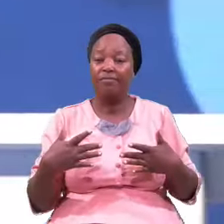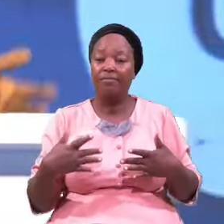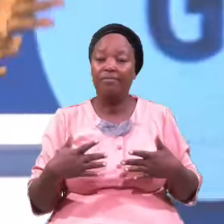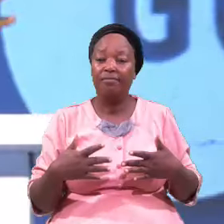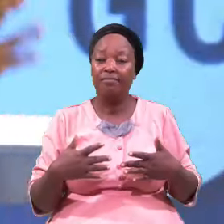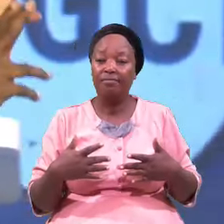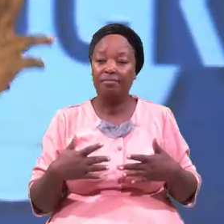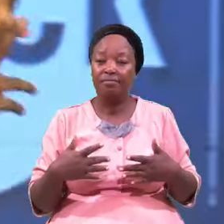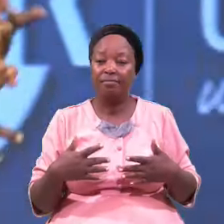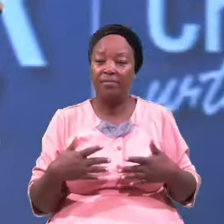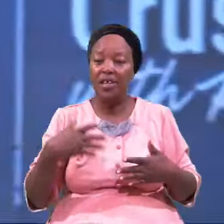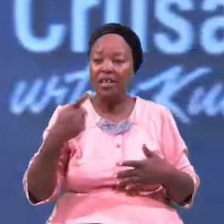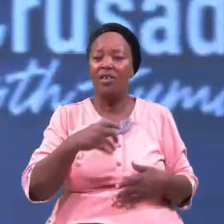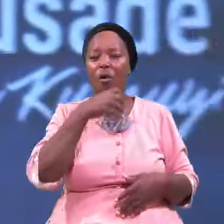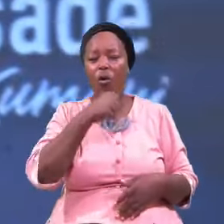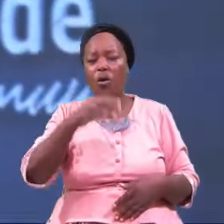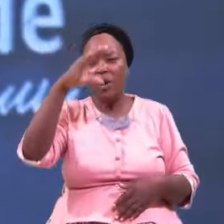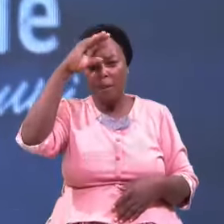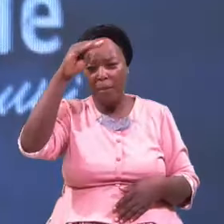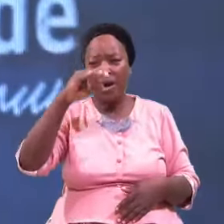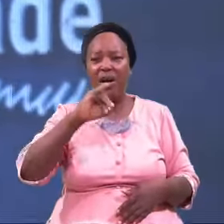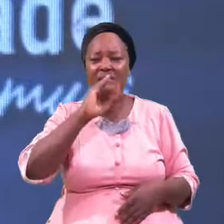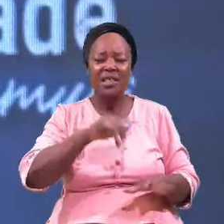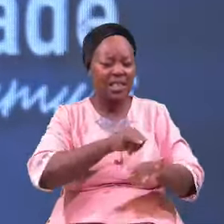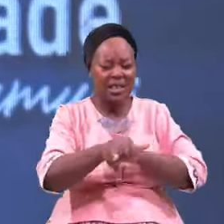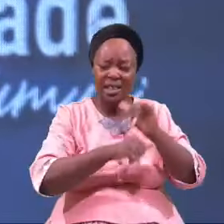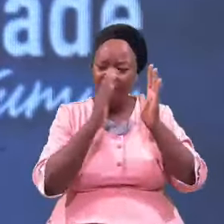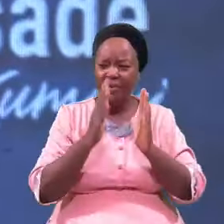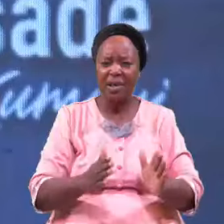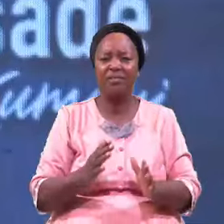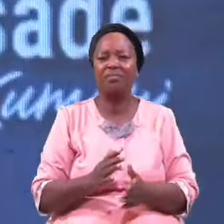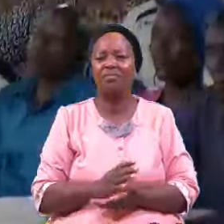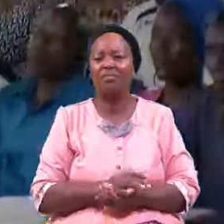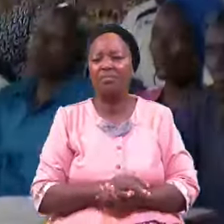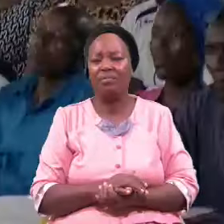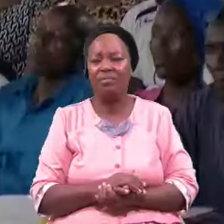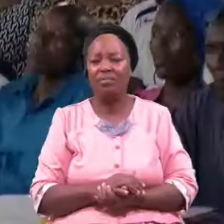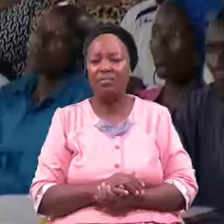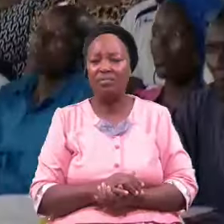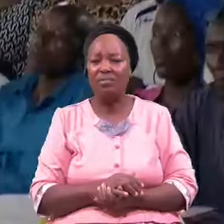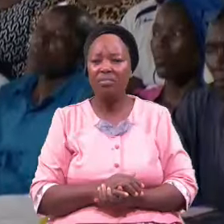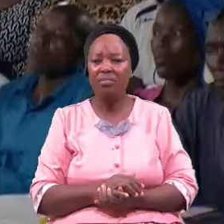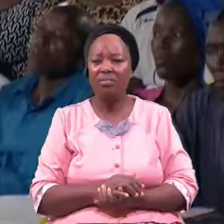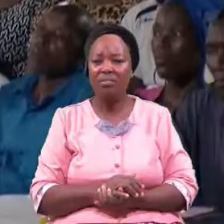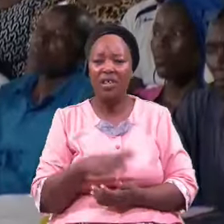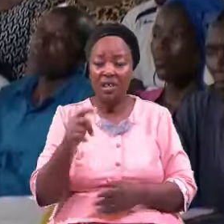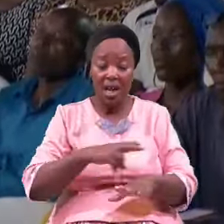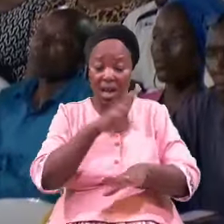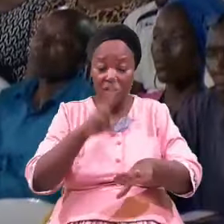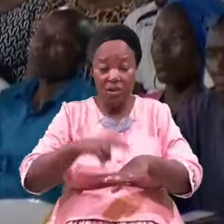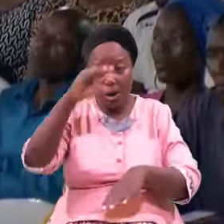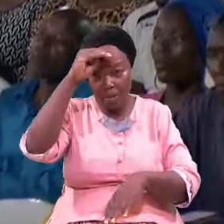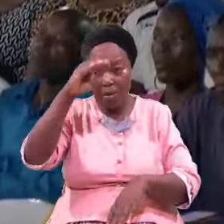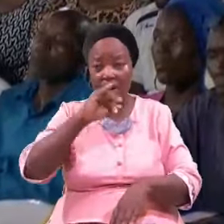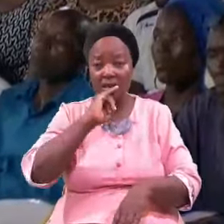The Old Man Is A Deceiver The Natural Man Is